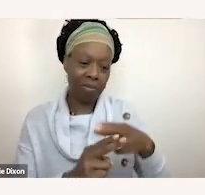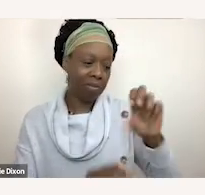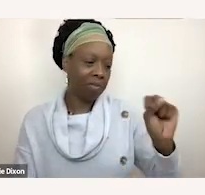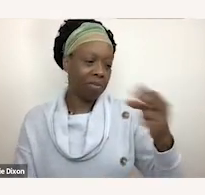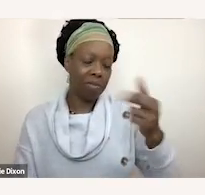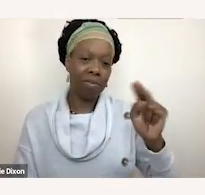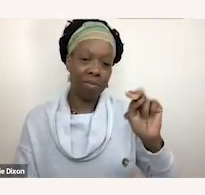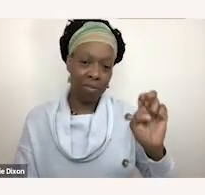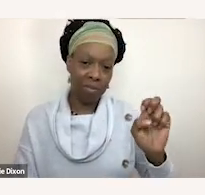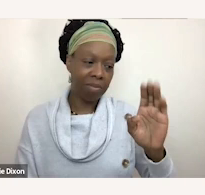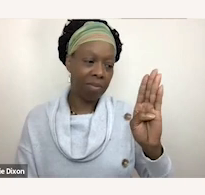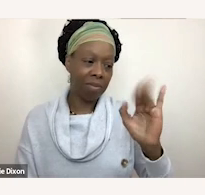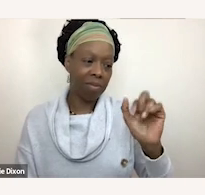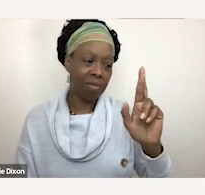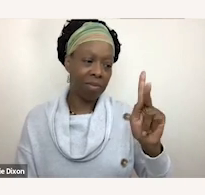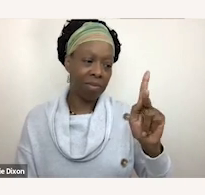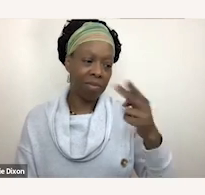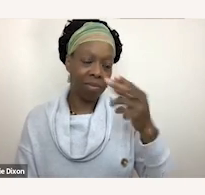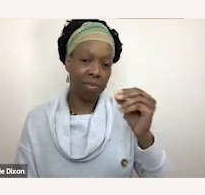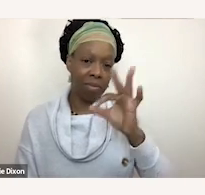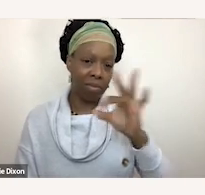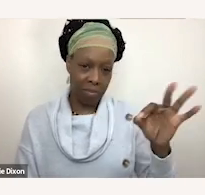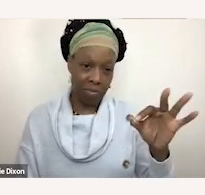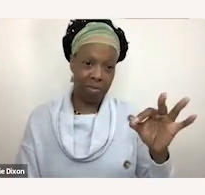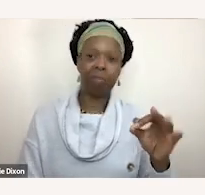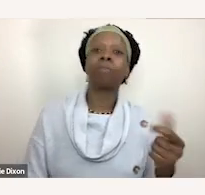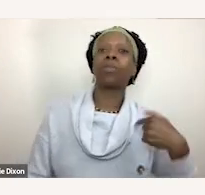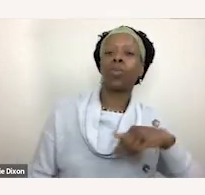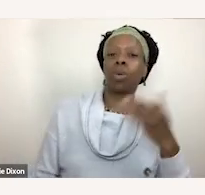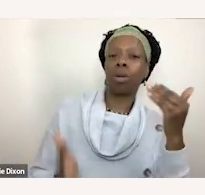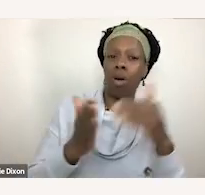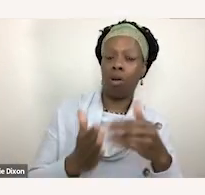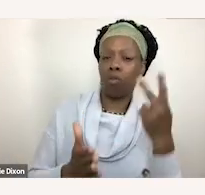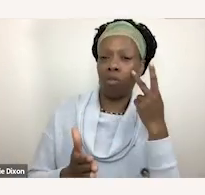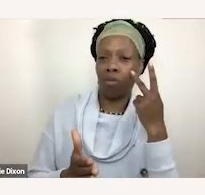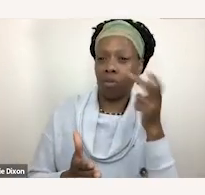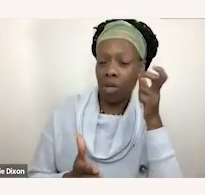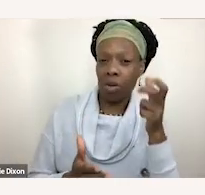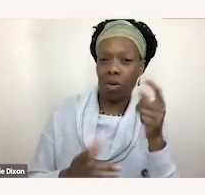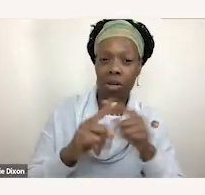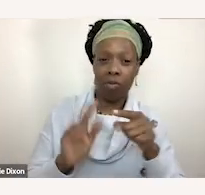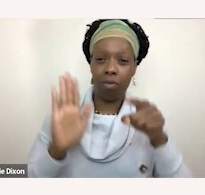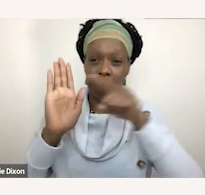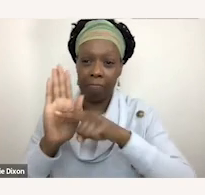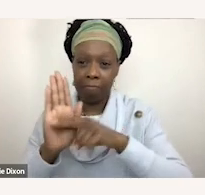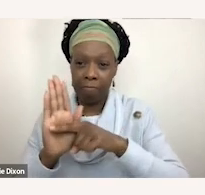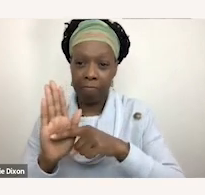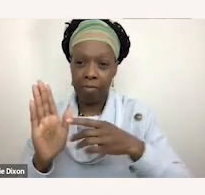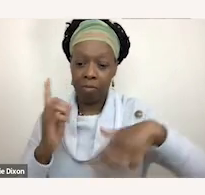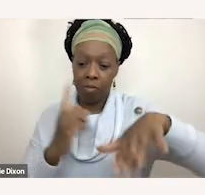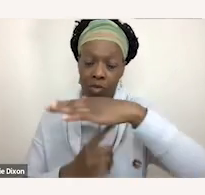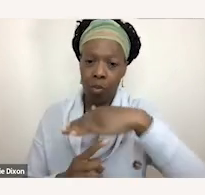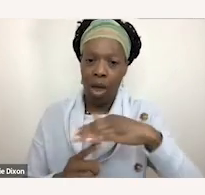negative stereotyping and stigma surrounding mobility equipment, right? And wheelchairs. But the reality is